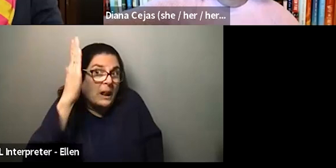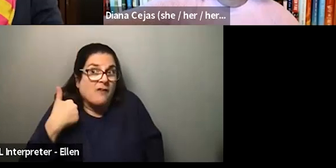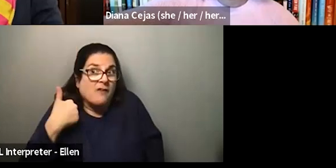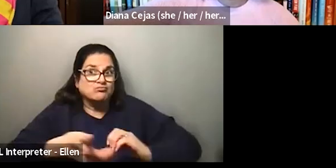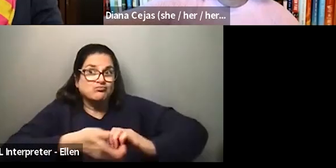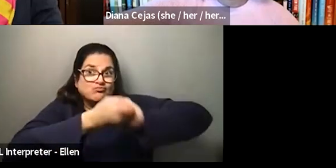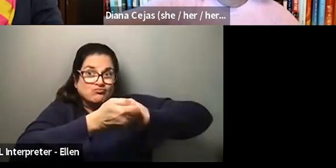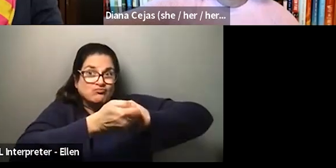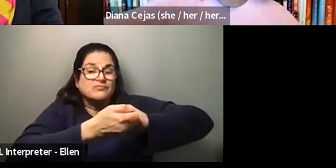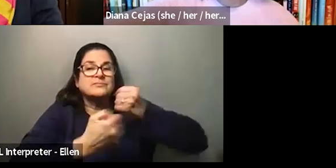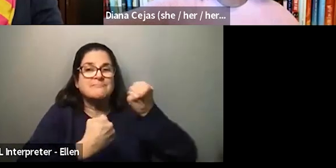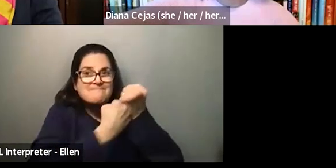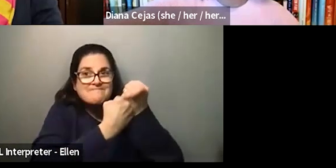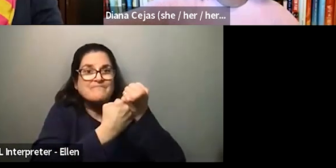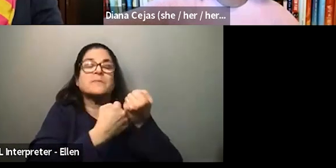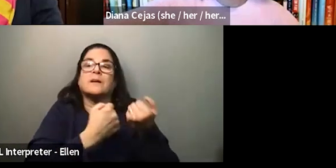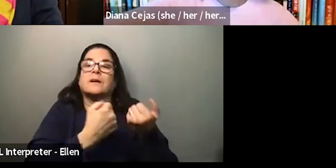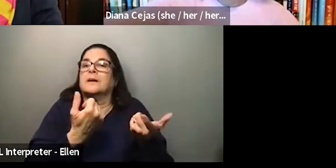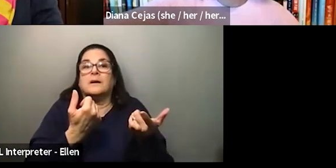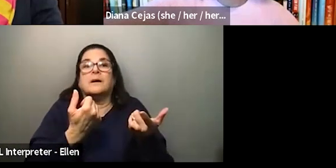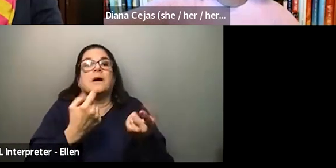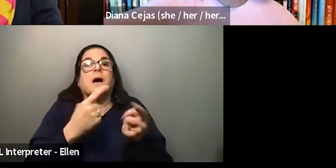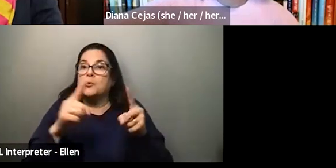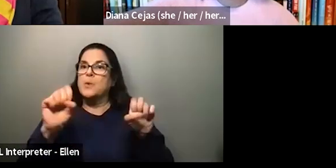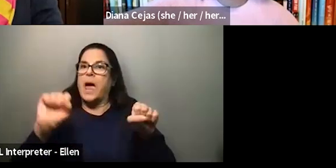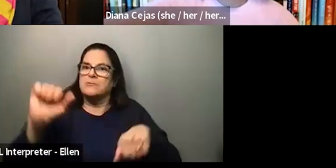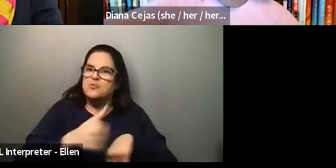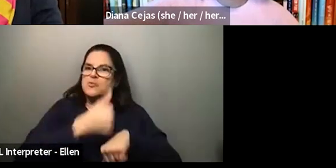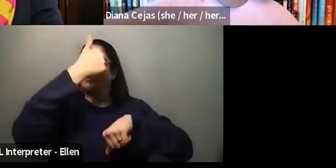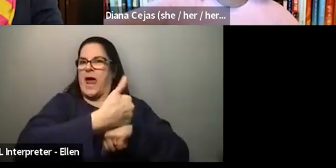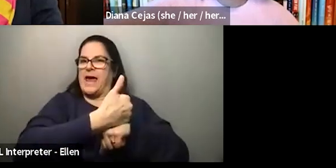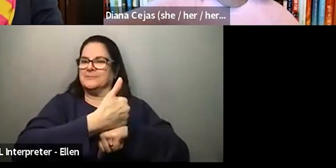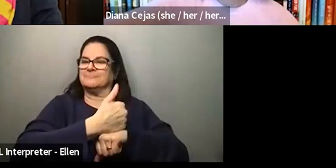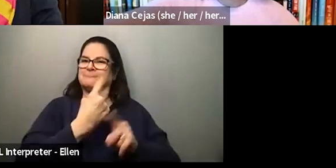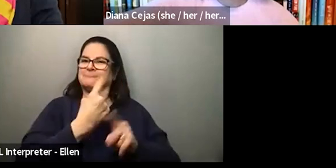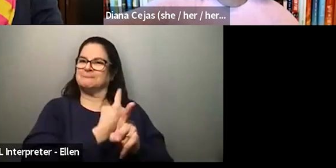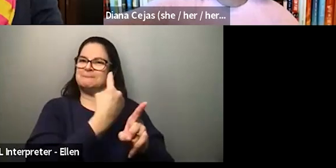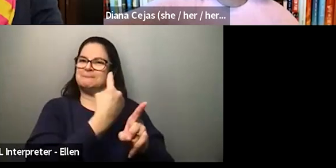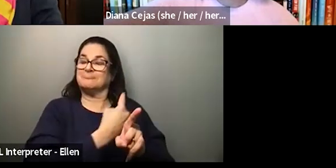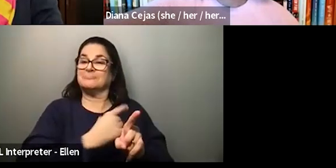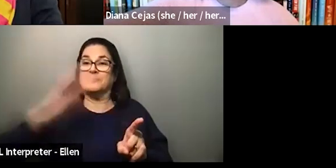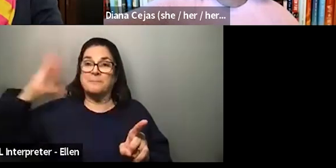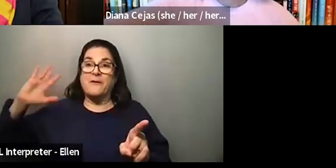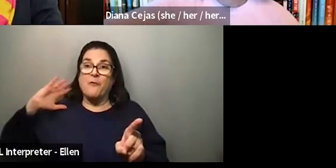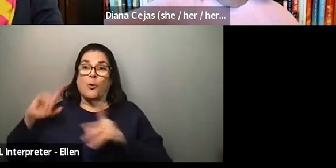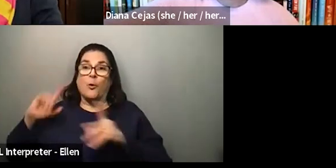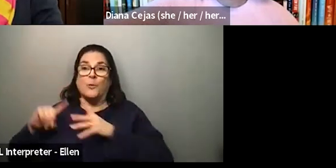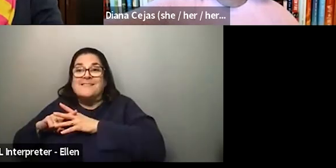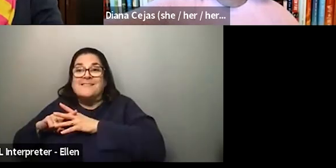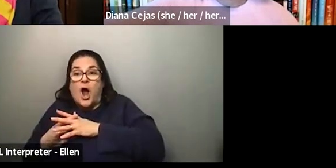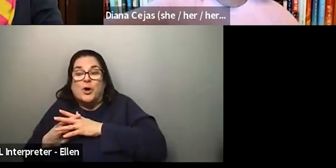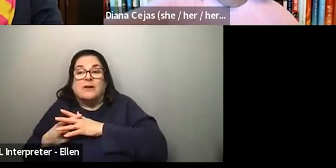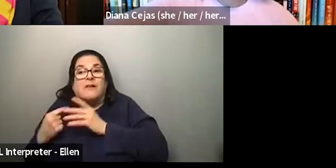I get, I get it that it's not always easy to do. And I know when I started the journey, it wasn't the same as where I am now with it.